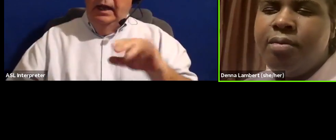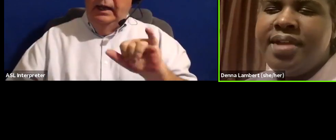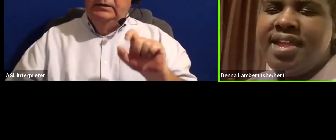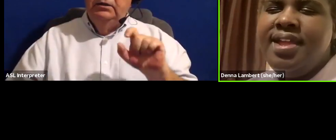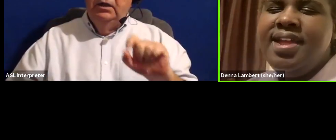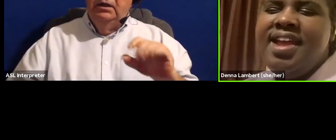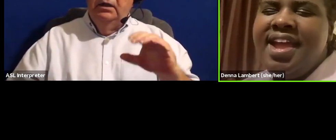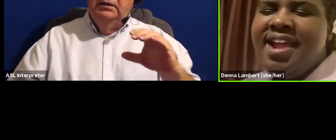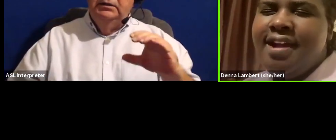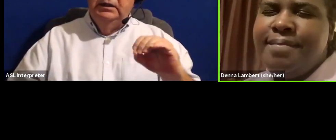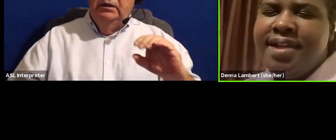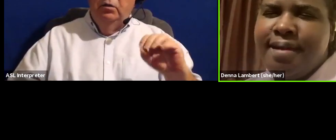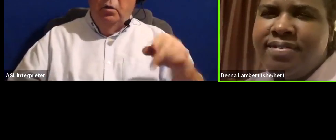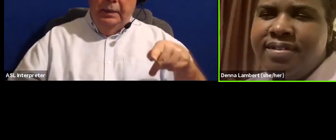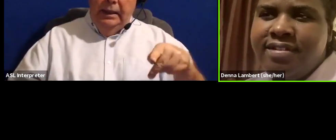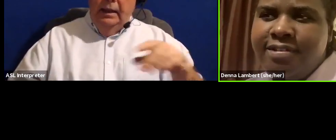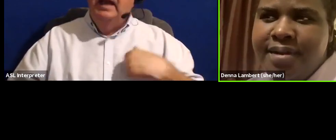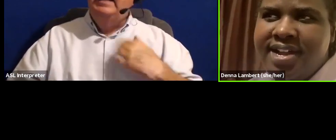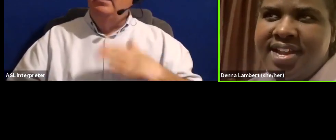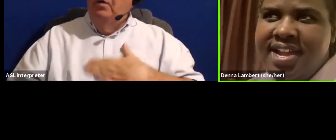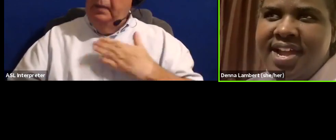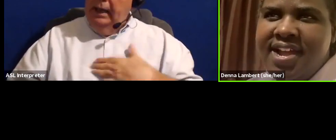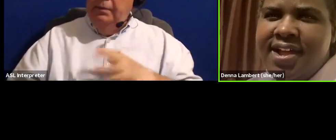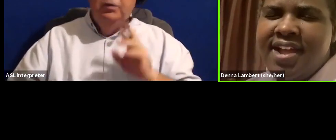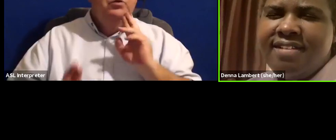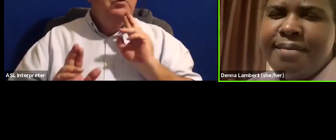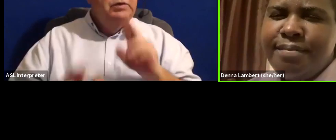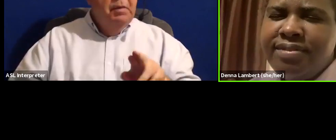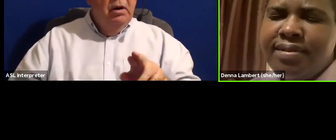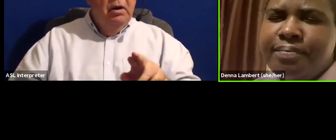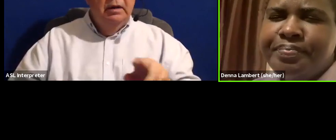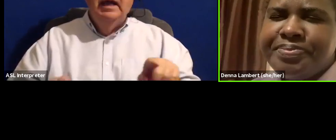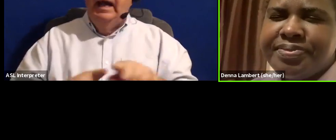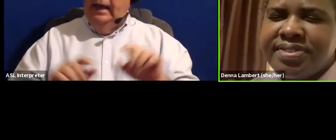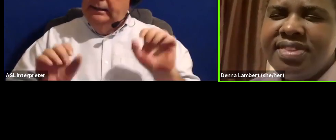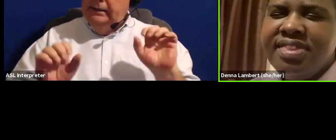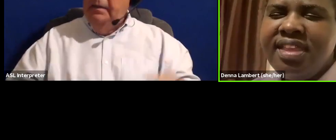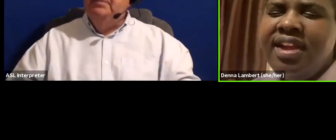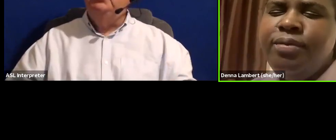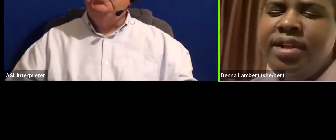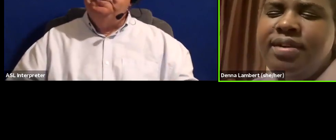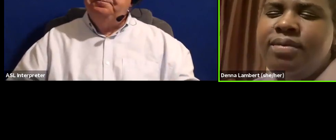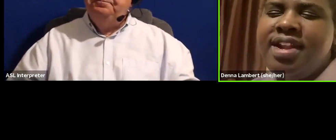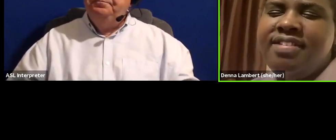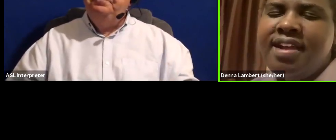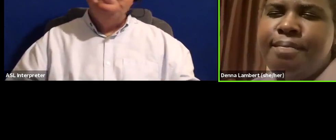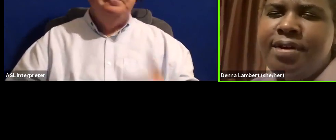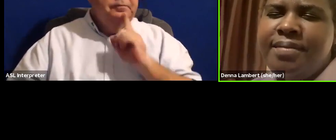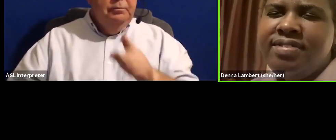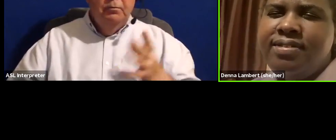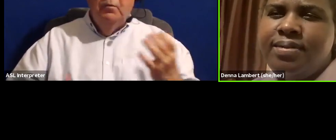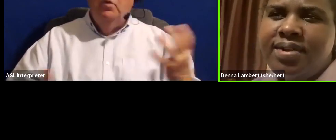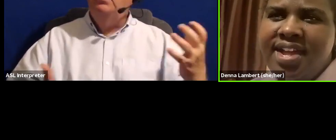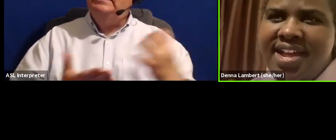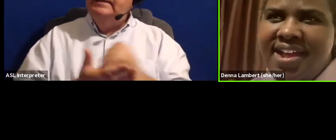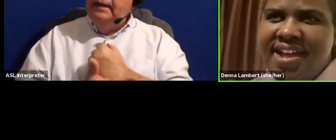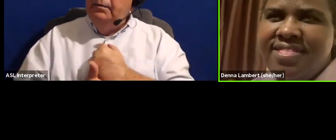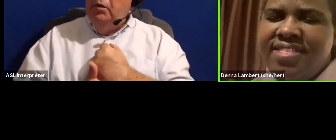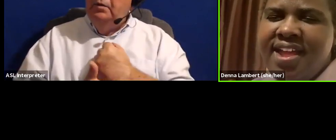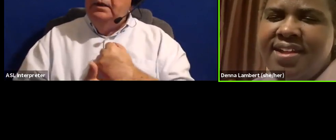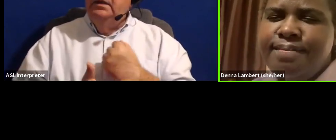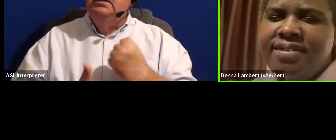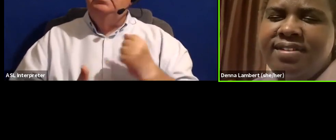C-O-O-P, and I'll be happy to respond as I'm able to. I really want to take a moment to